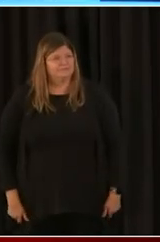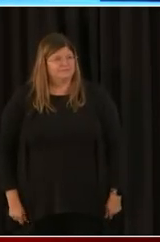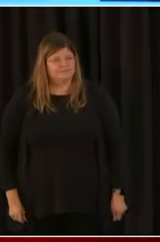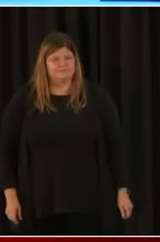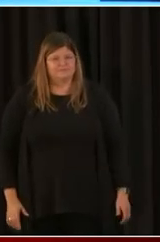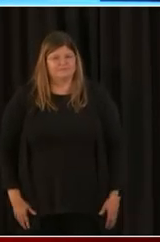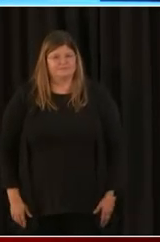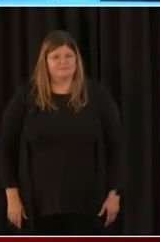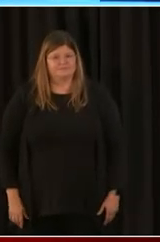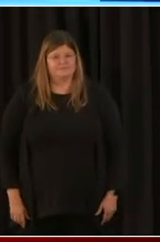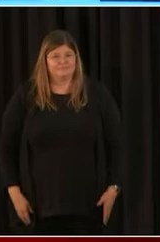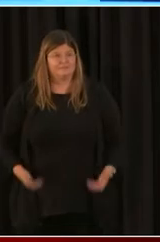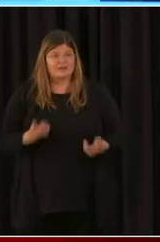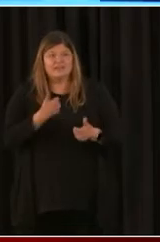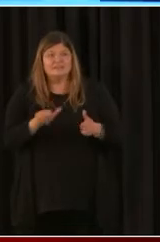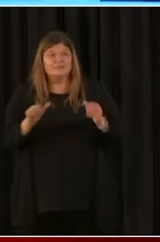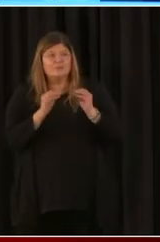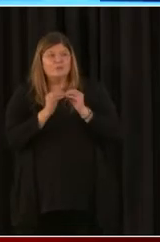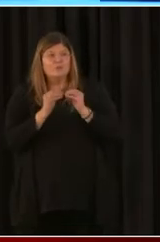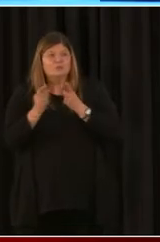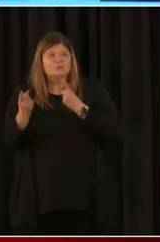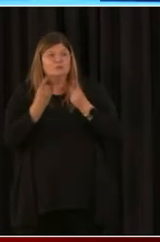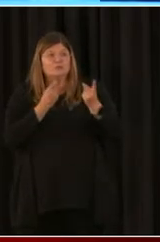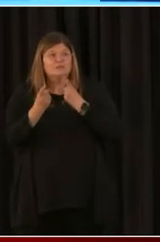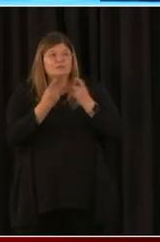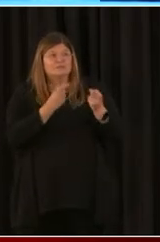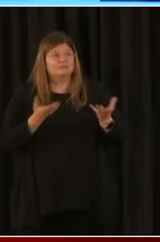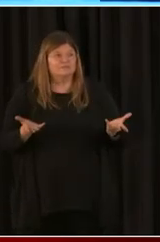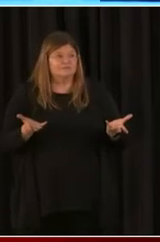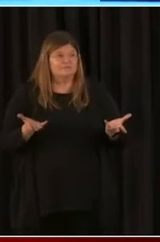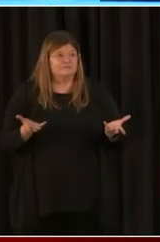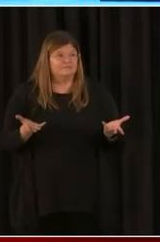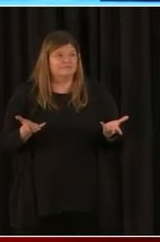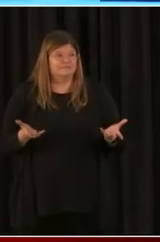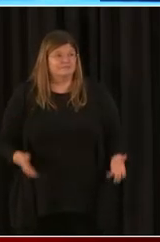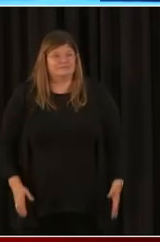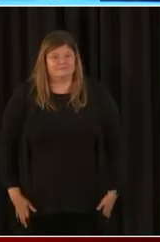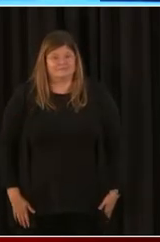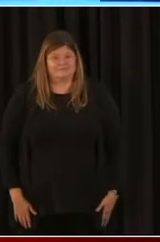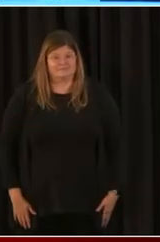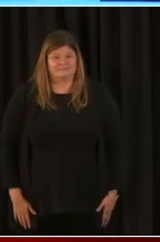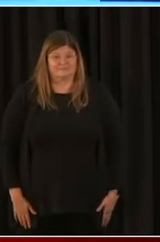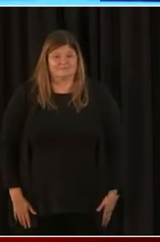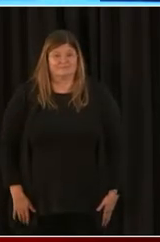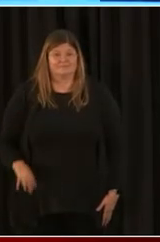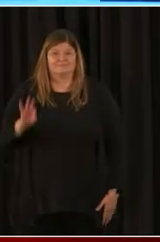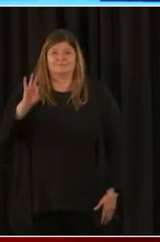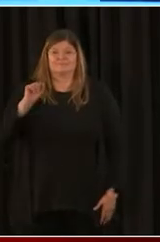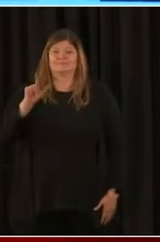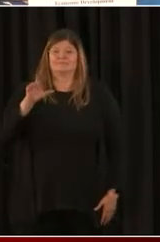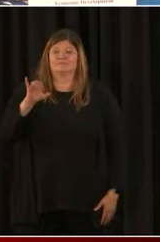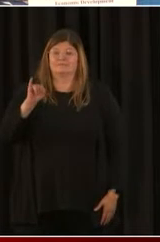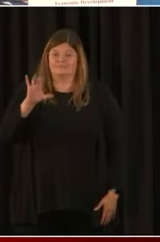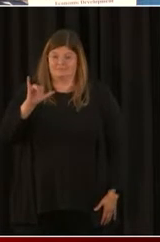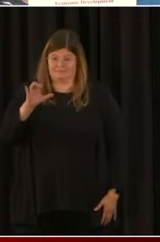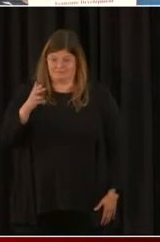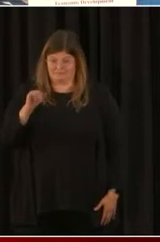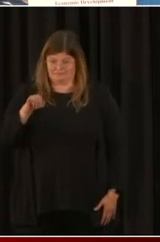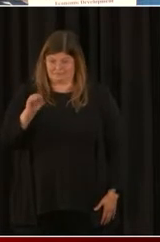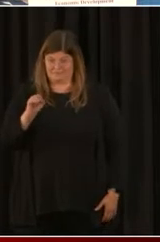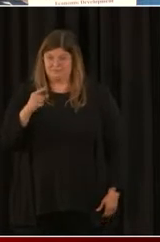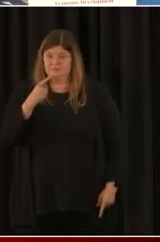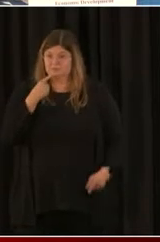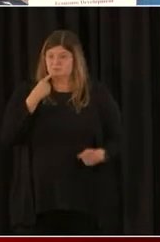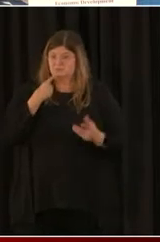Do you have any questions? Well, I guess my immediate question before we bring in our other guests are really, so